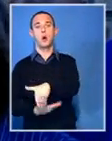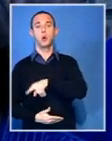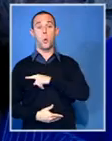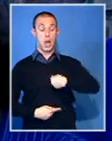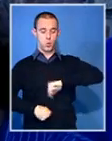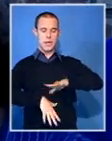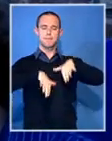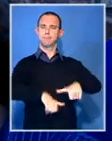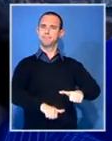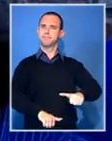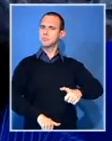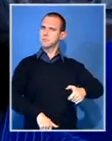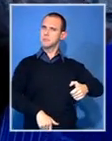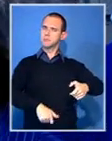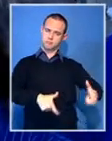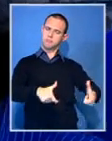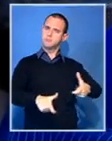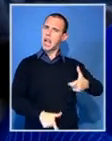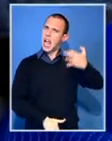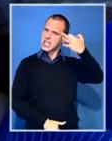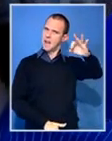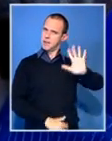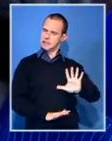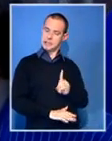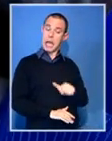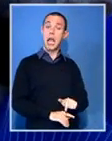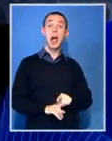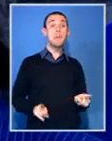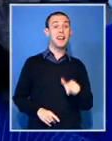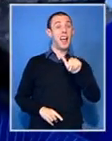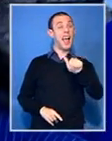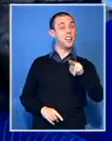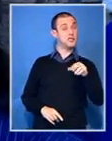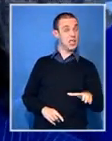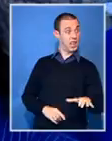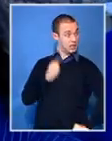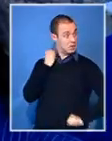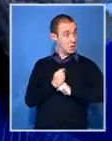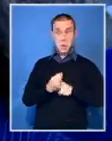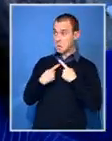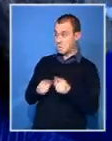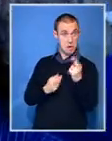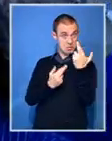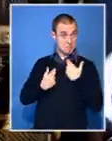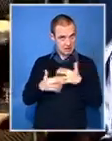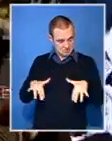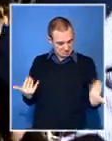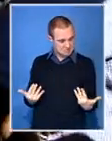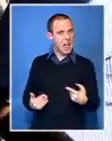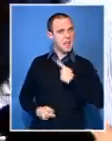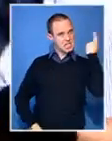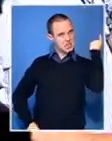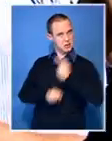ANC does not respect the democratic processes of vote and they have refused to hand over the municipality to the DA.